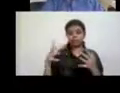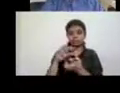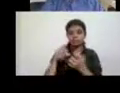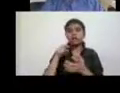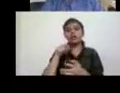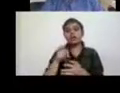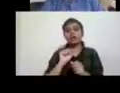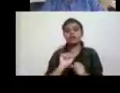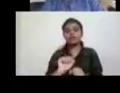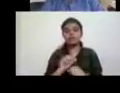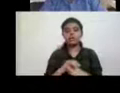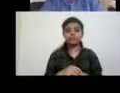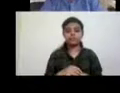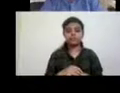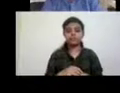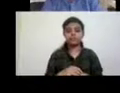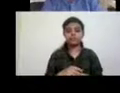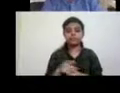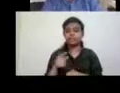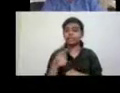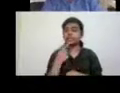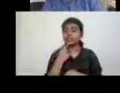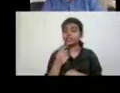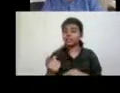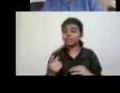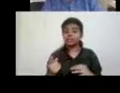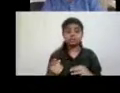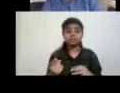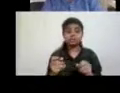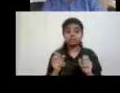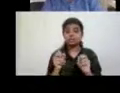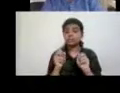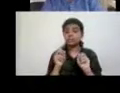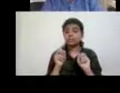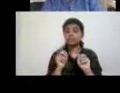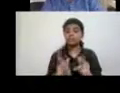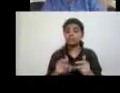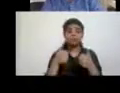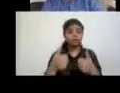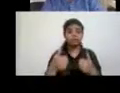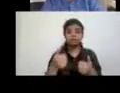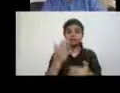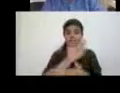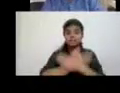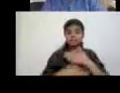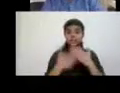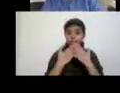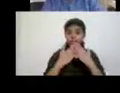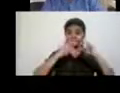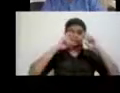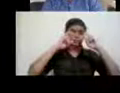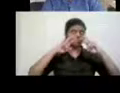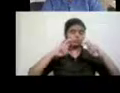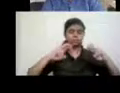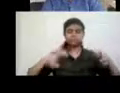uh, in which he said he laid out and very early on the disability studies was very white. Um,